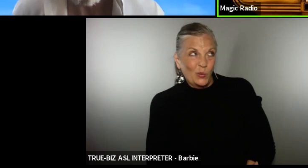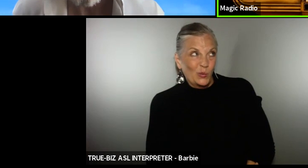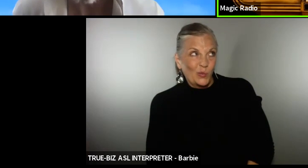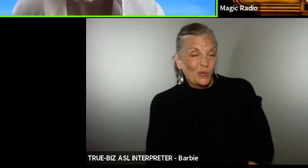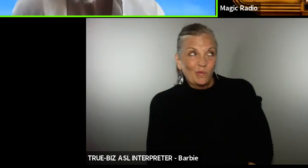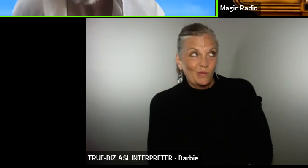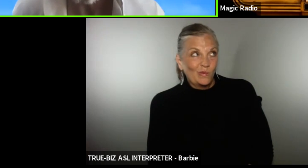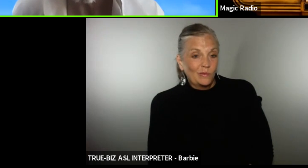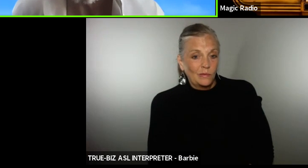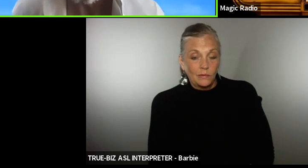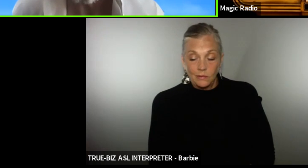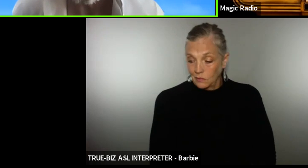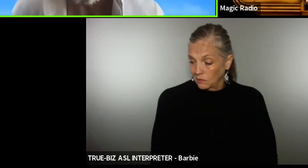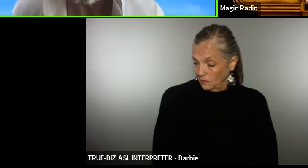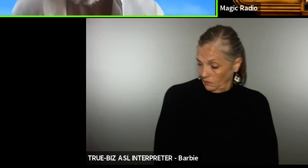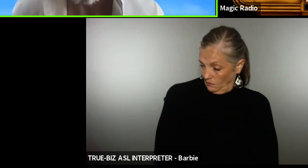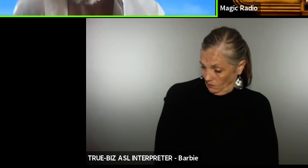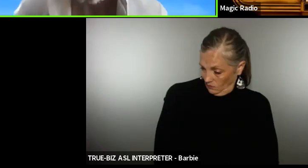oh really